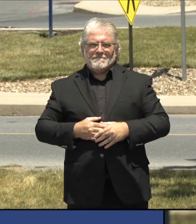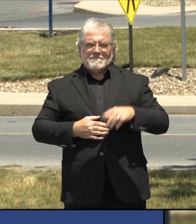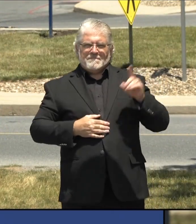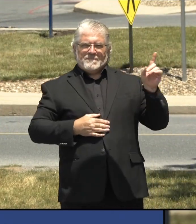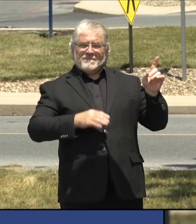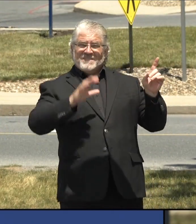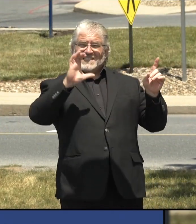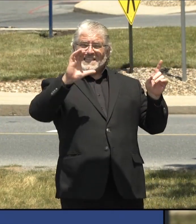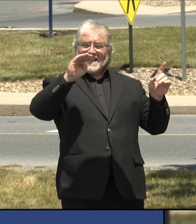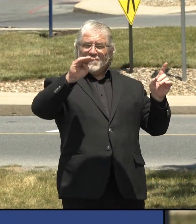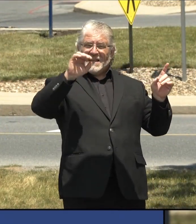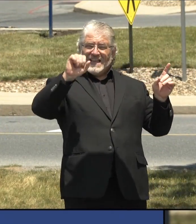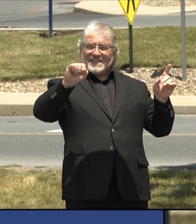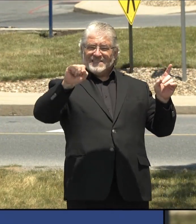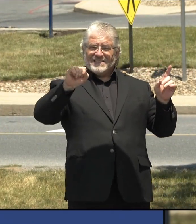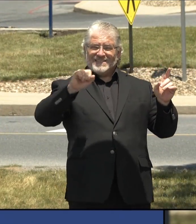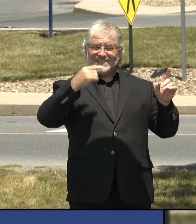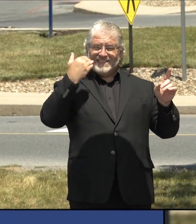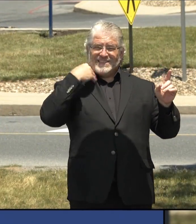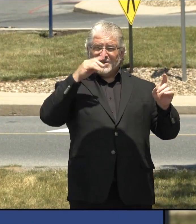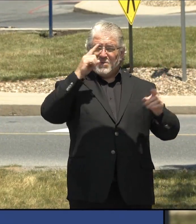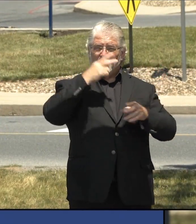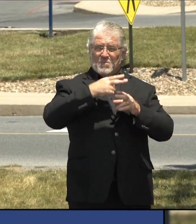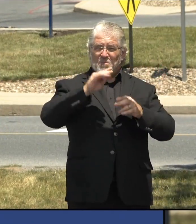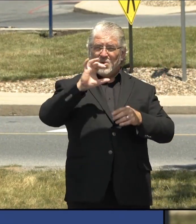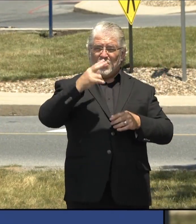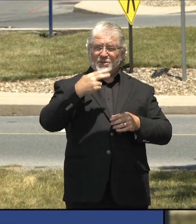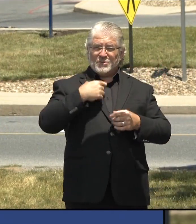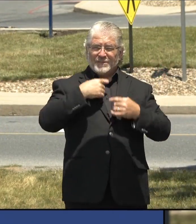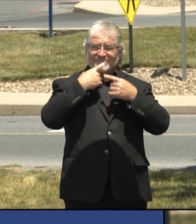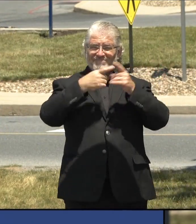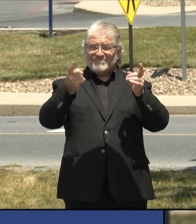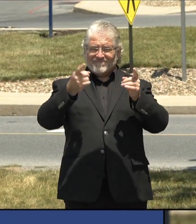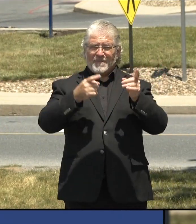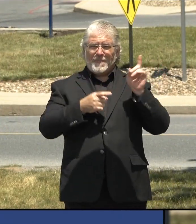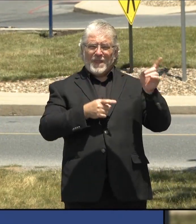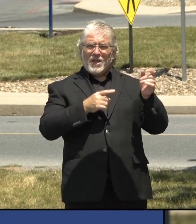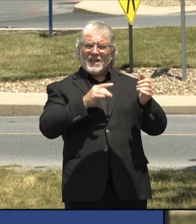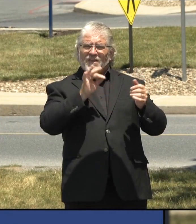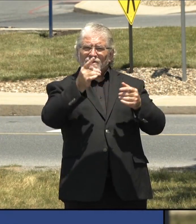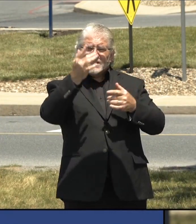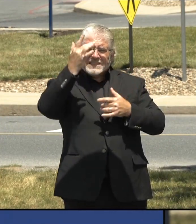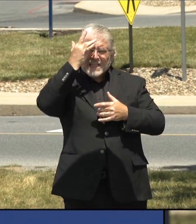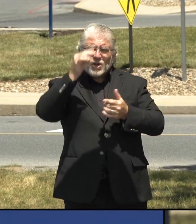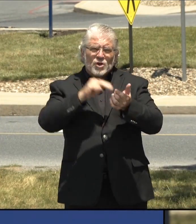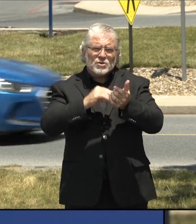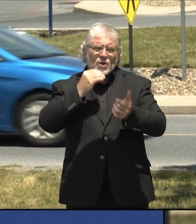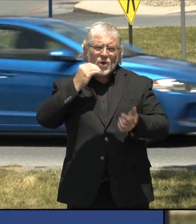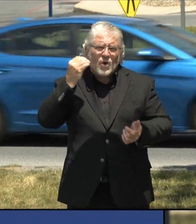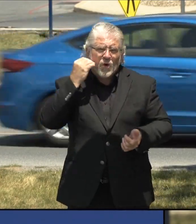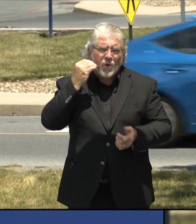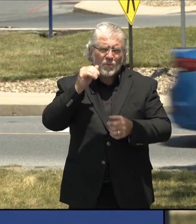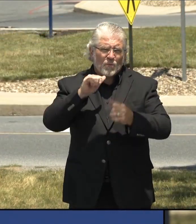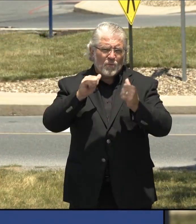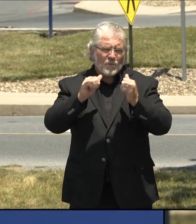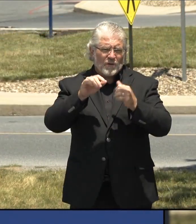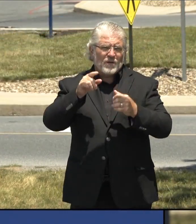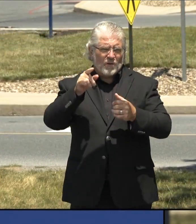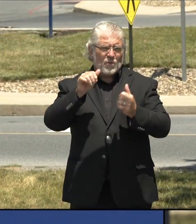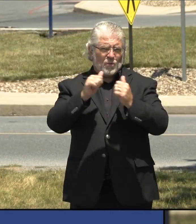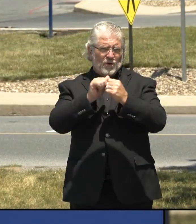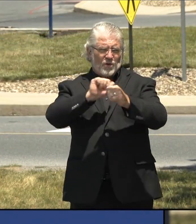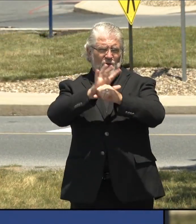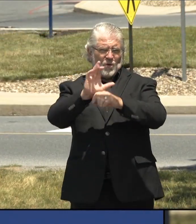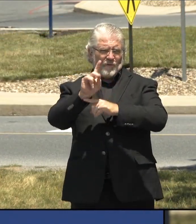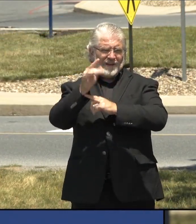March that if someone was in a nursing home and got sick with COVID-19 and they became very ill, that they